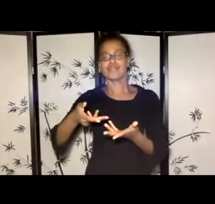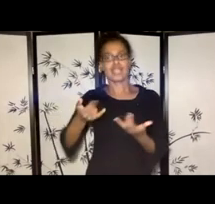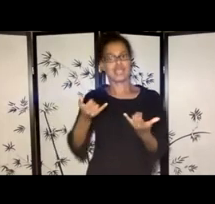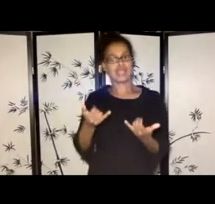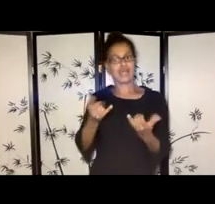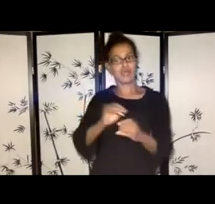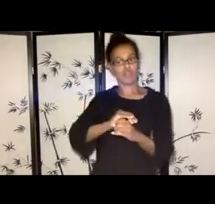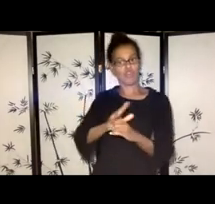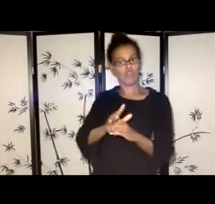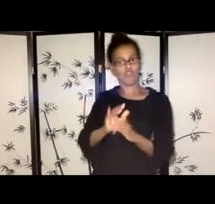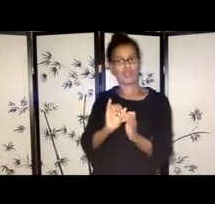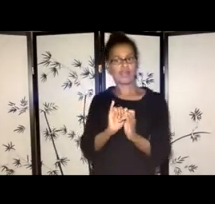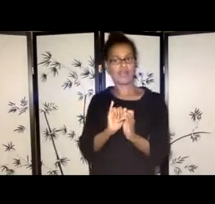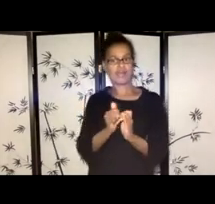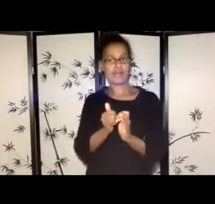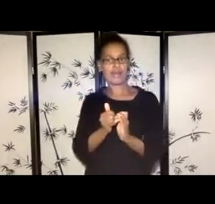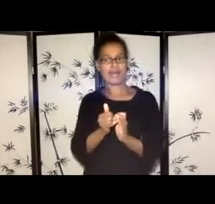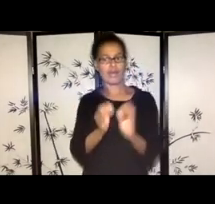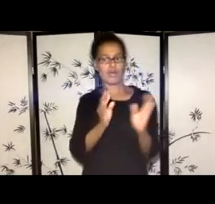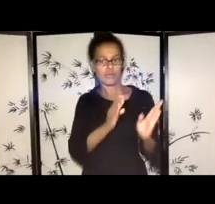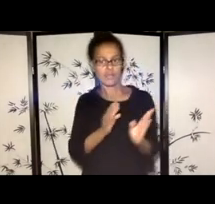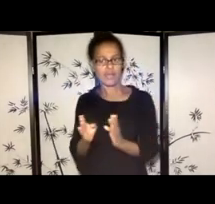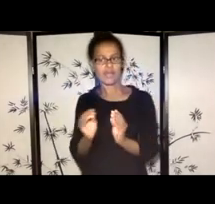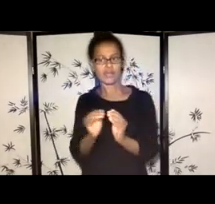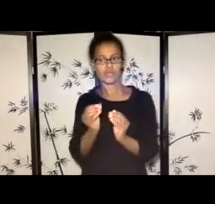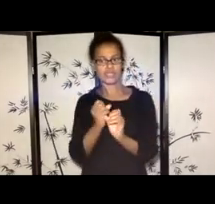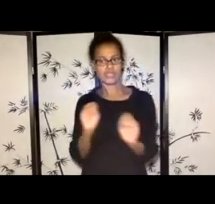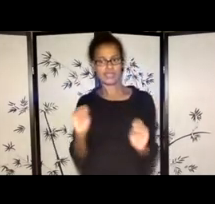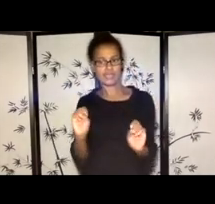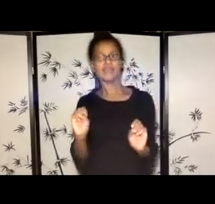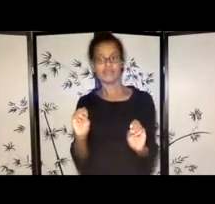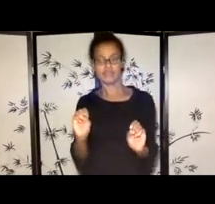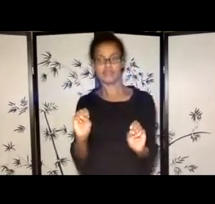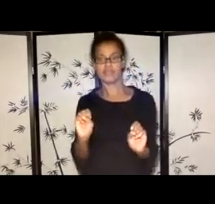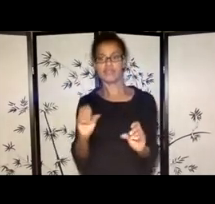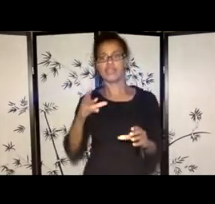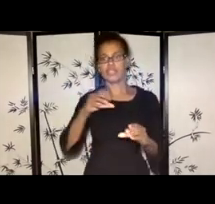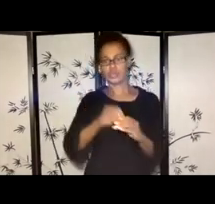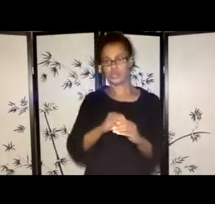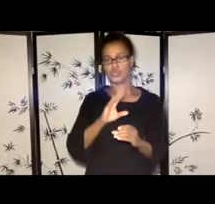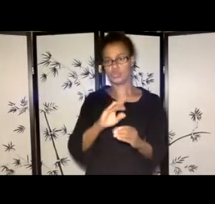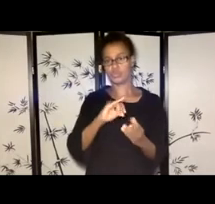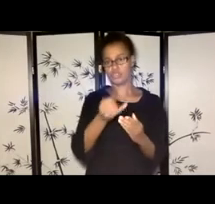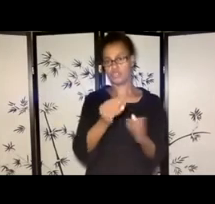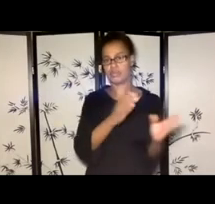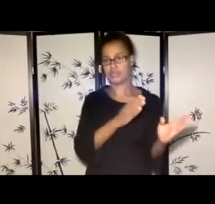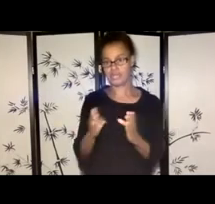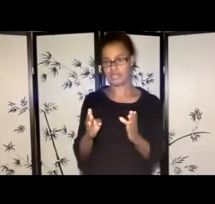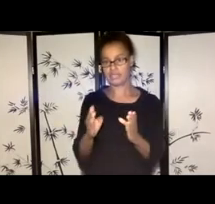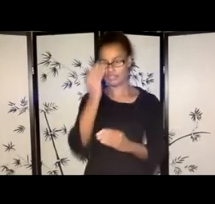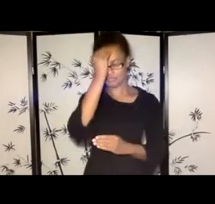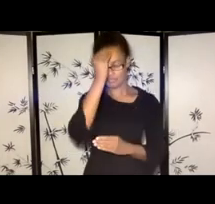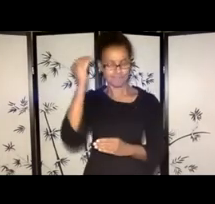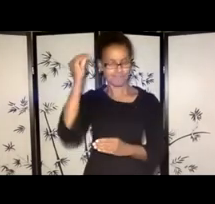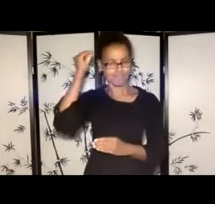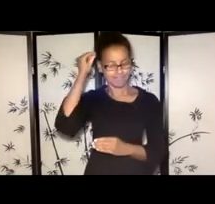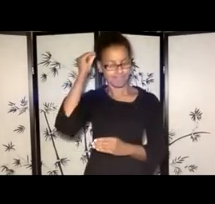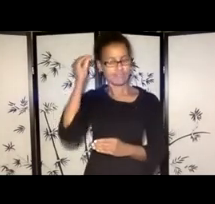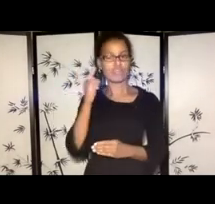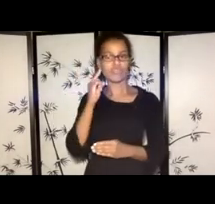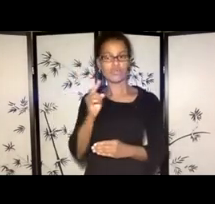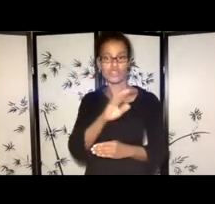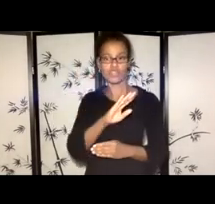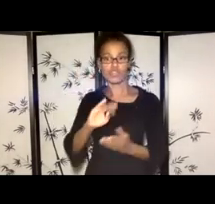the project's plan. So please keep that in mind, when you're thinking about your project